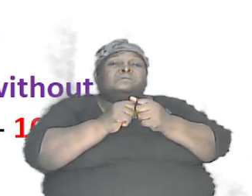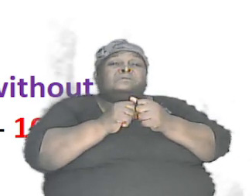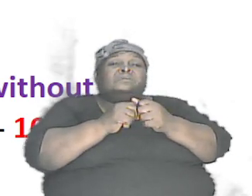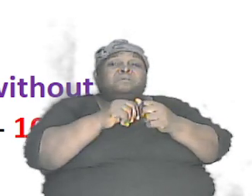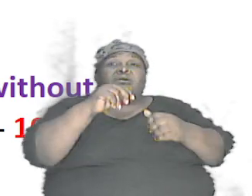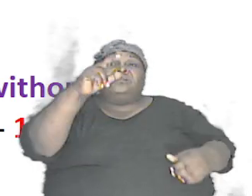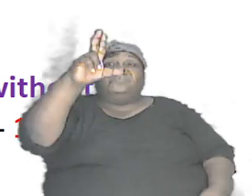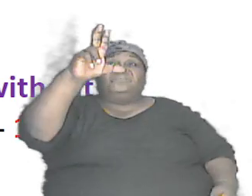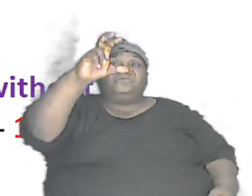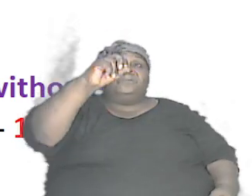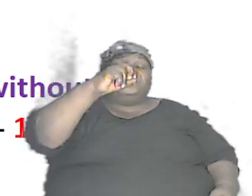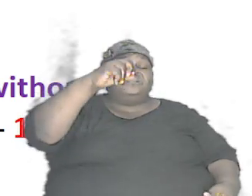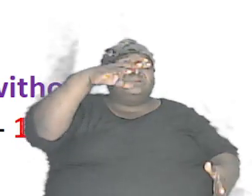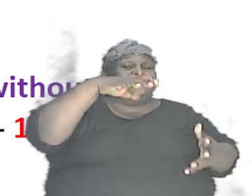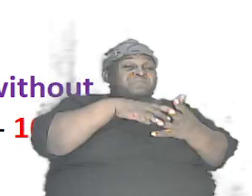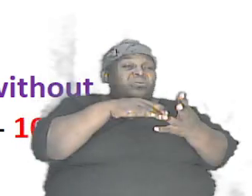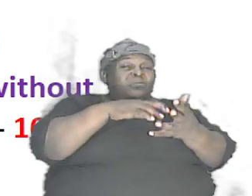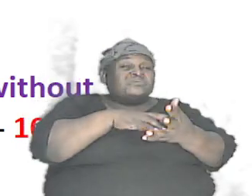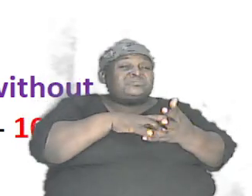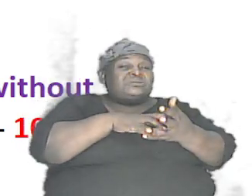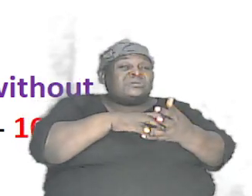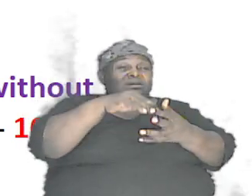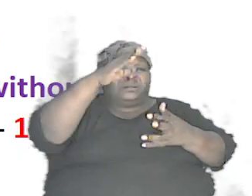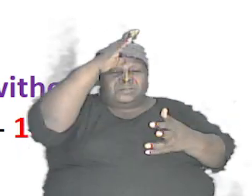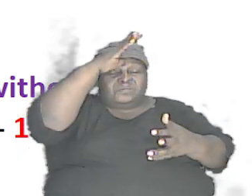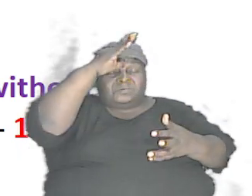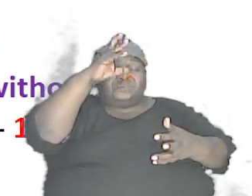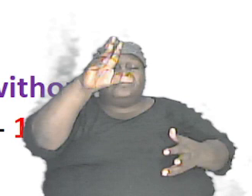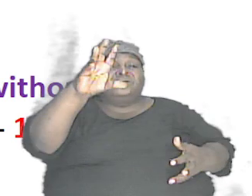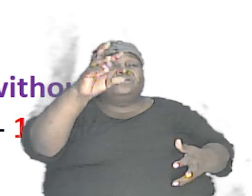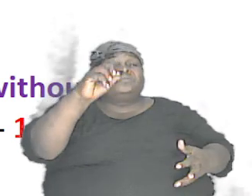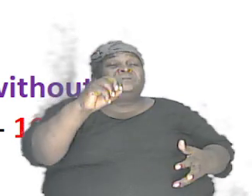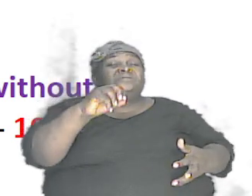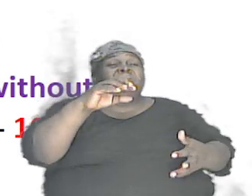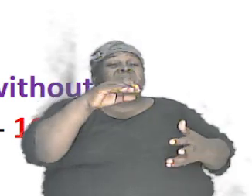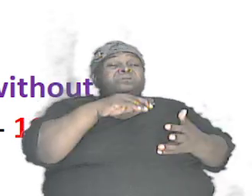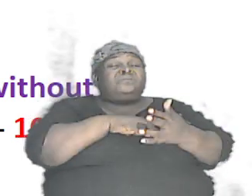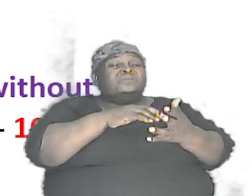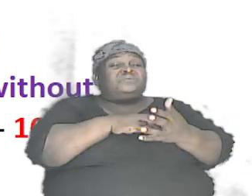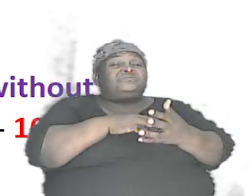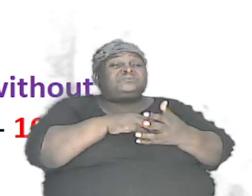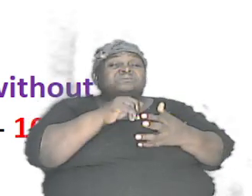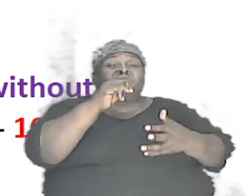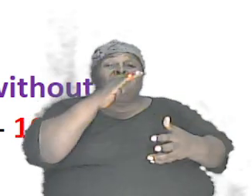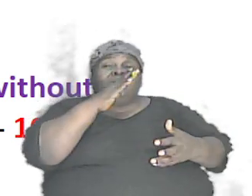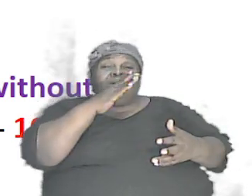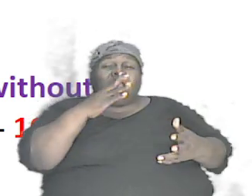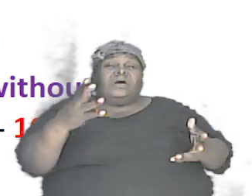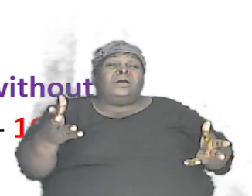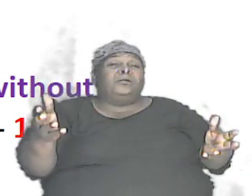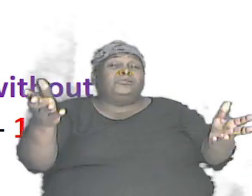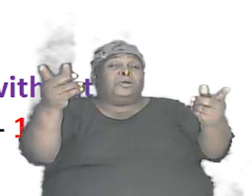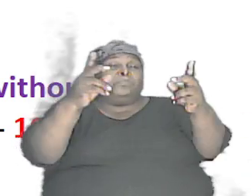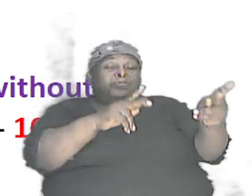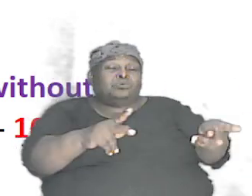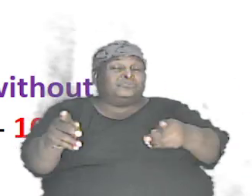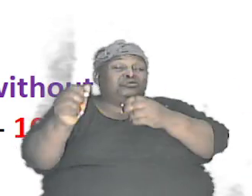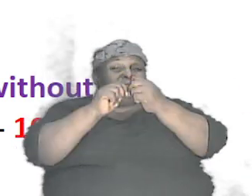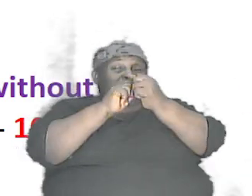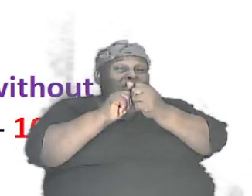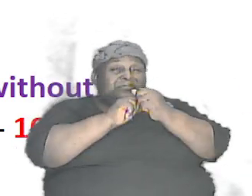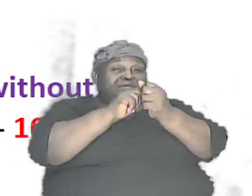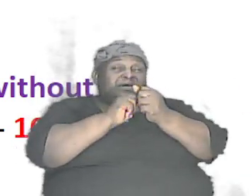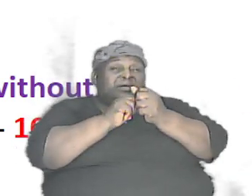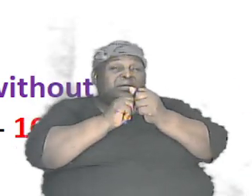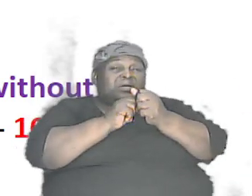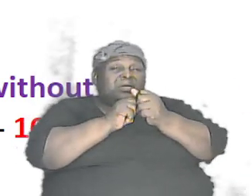thousand genes that is in the man and 30 thousand genes that is in the woman and combine them when they get together and